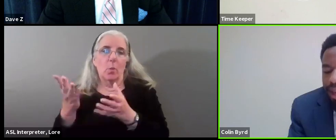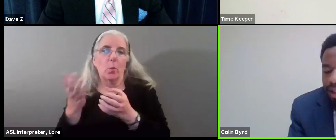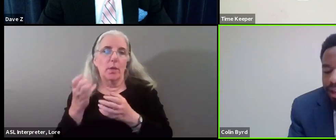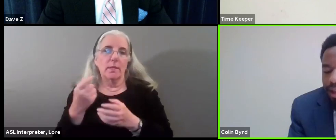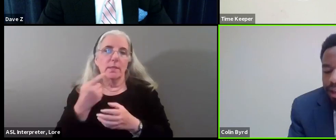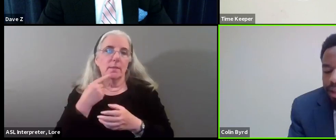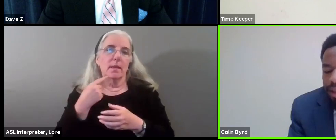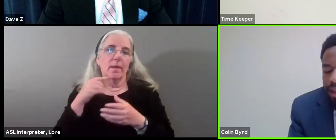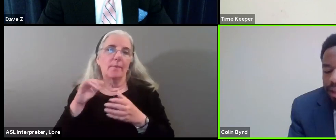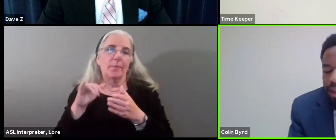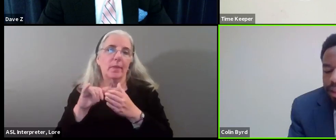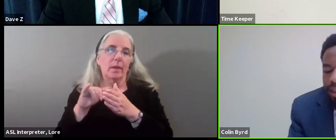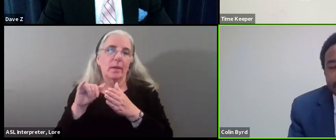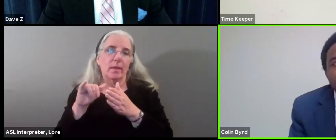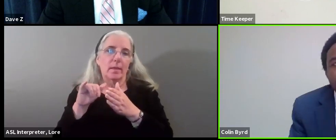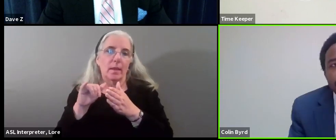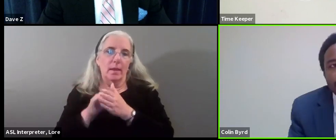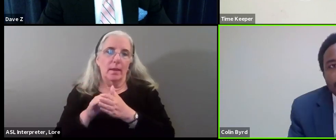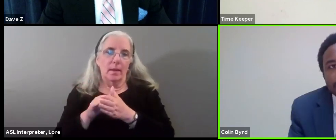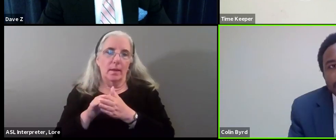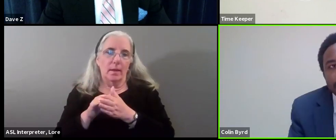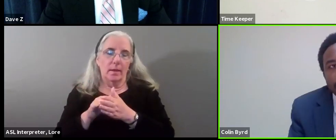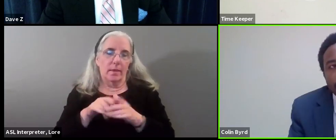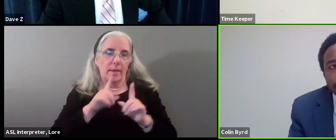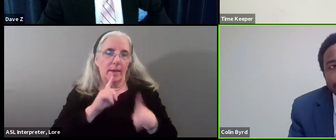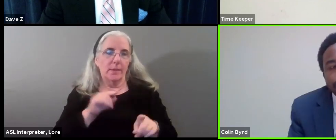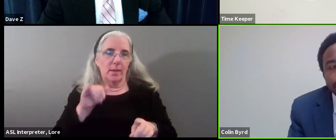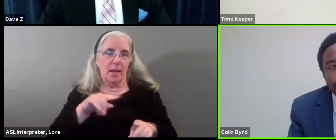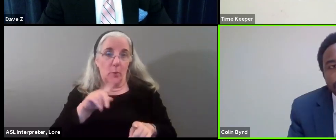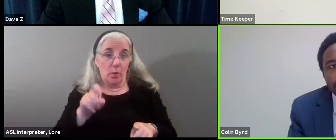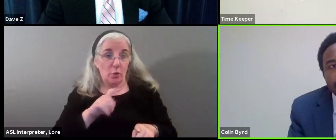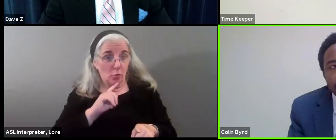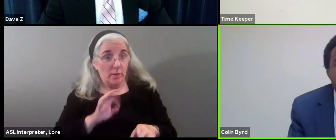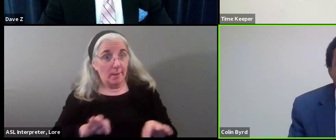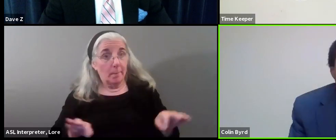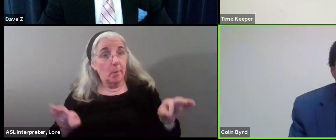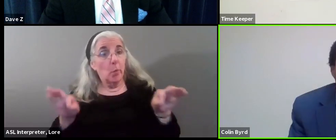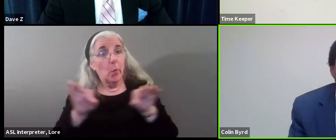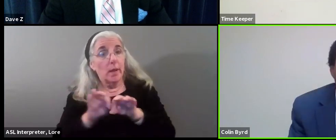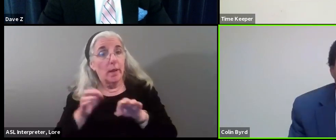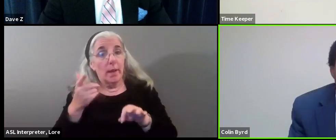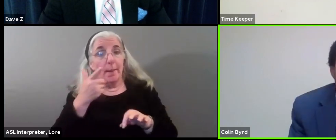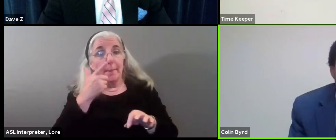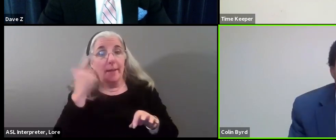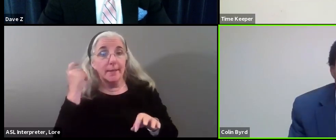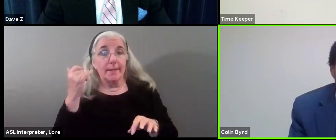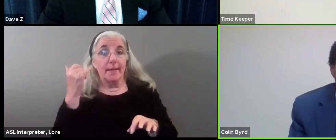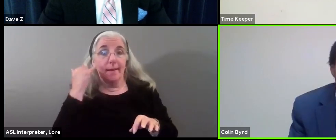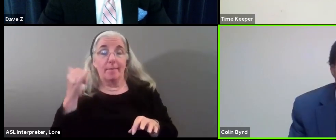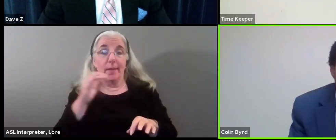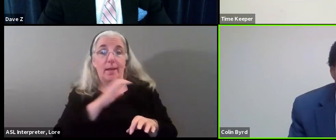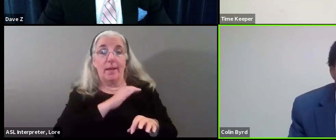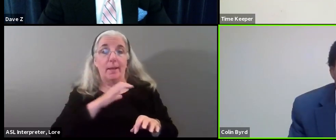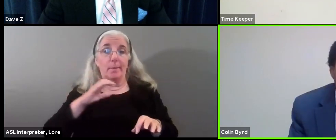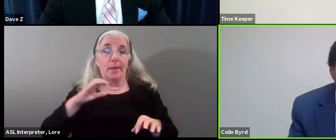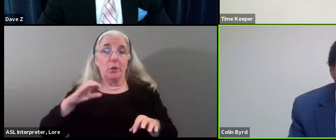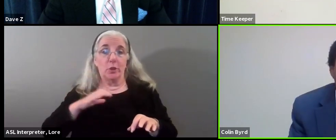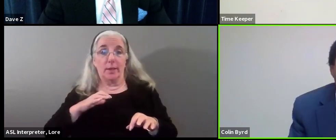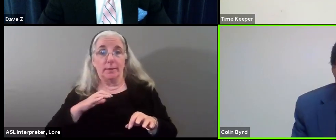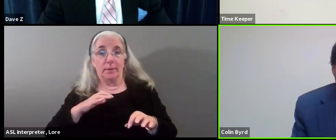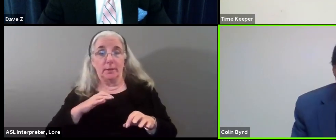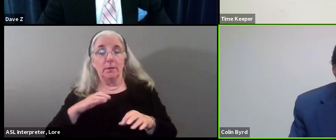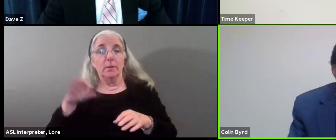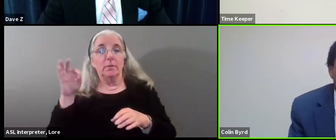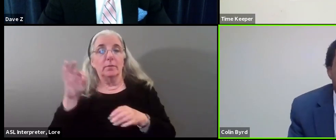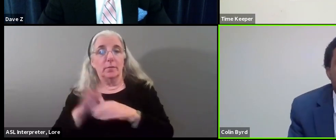that the answer to this question is important because of the commission is voted favorably upon